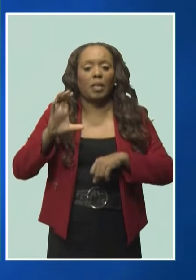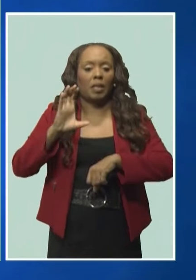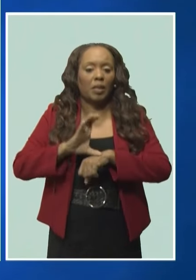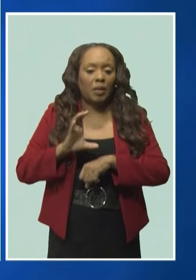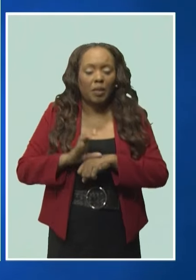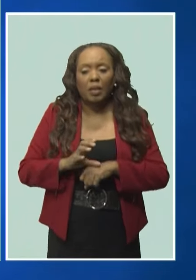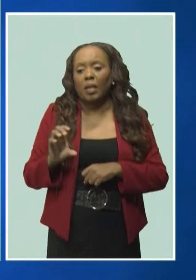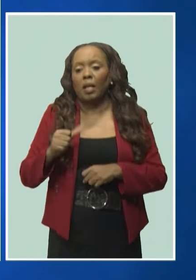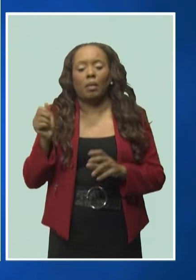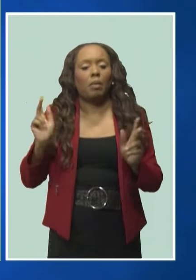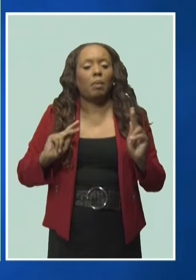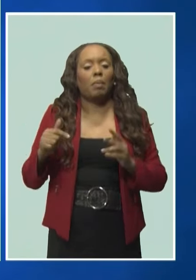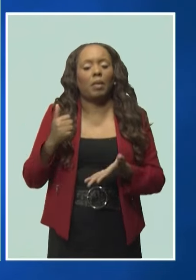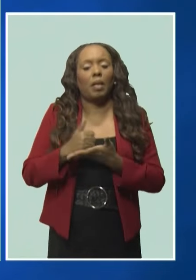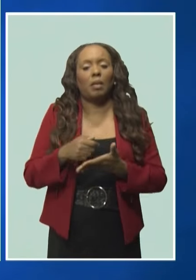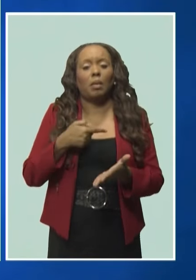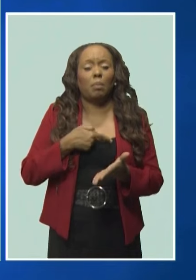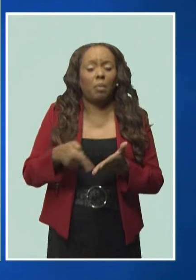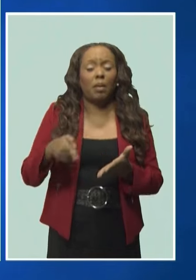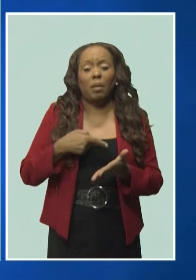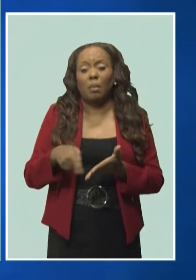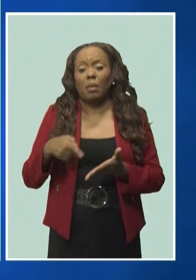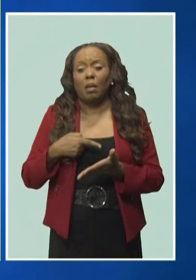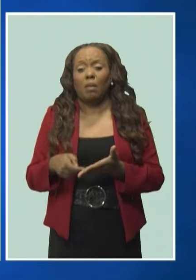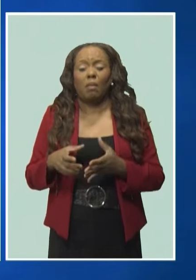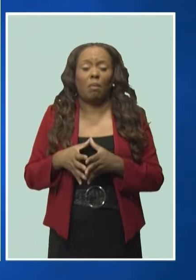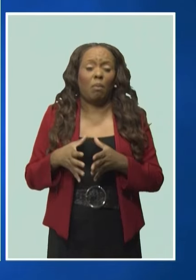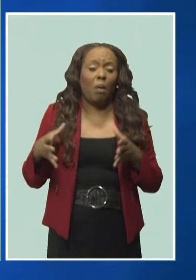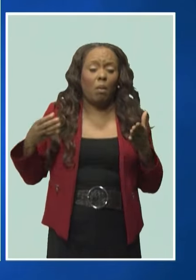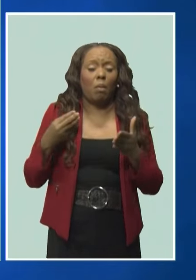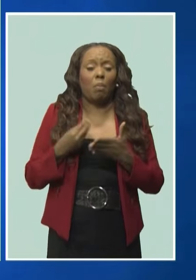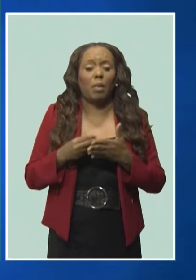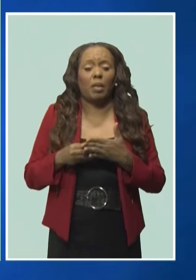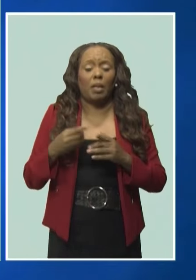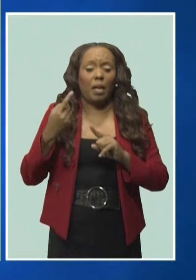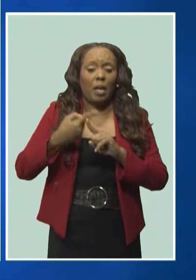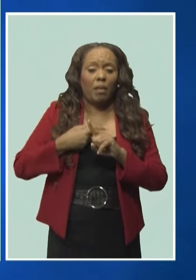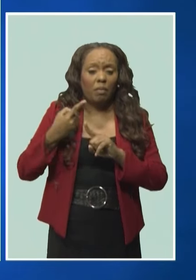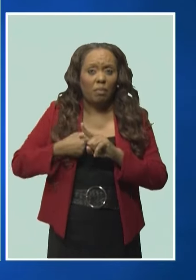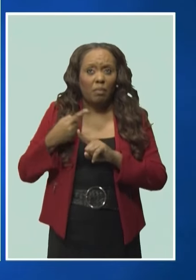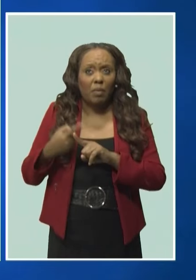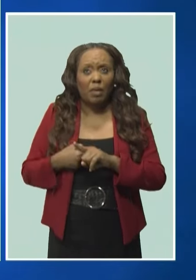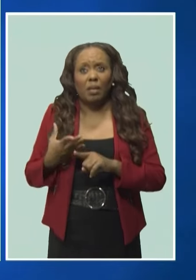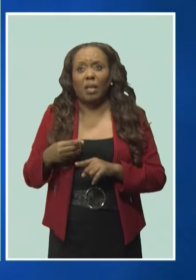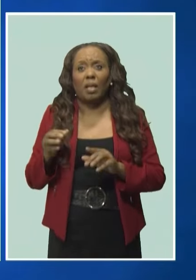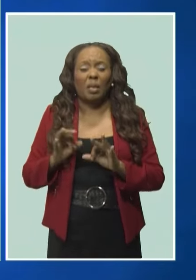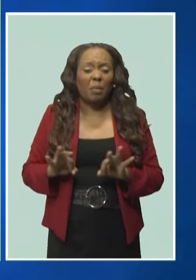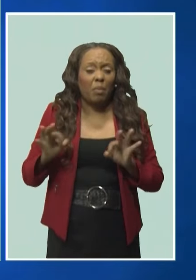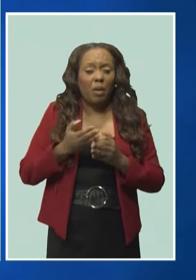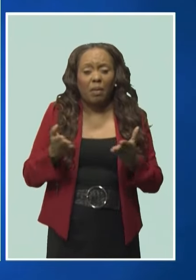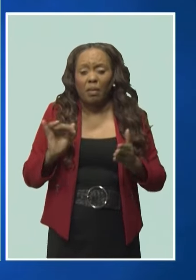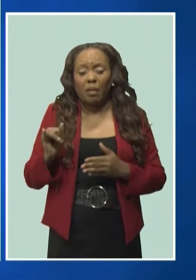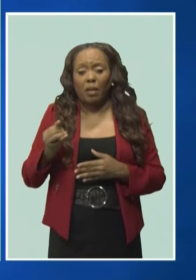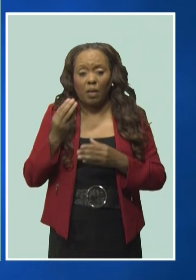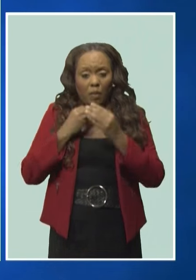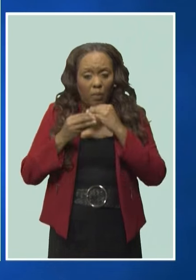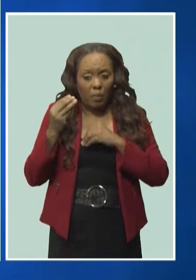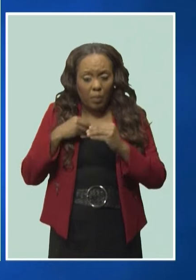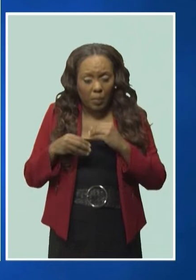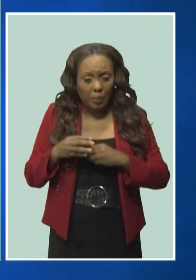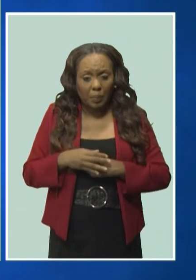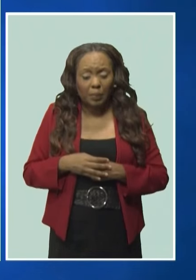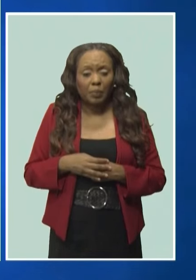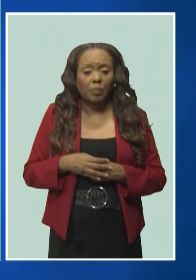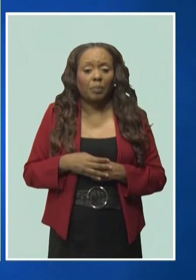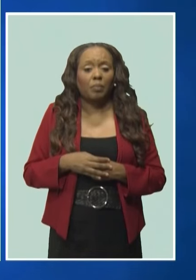charities to pay for hundreds of dollars in medication each month and for basic necessities such as food. She's been doing